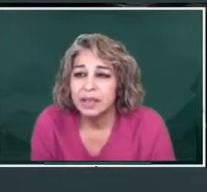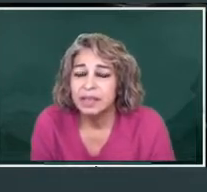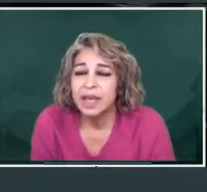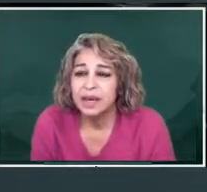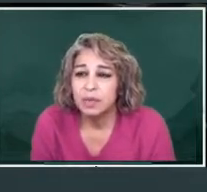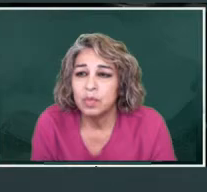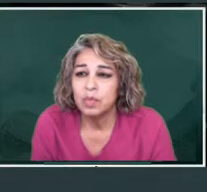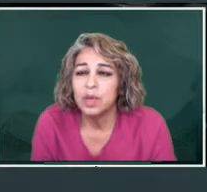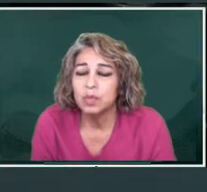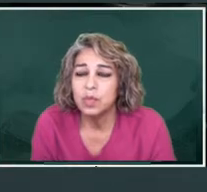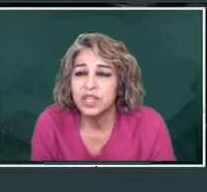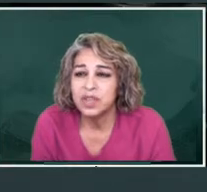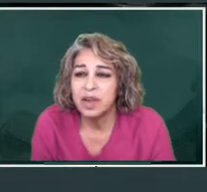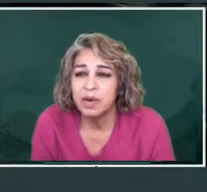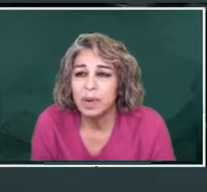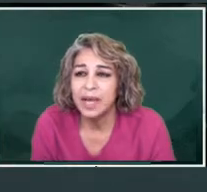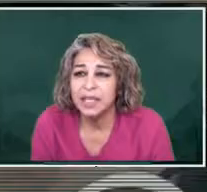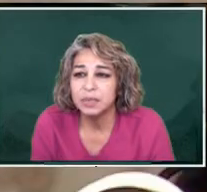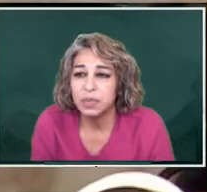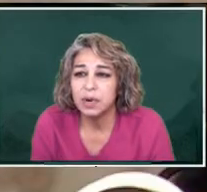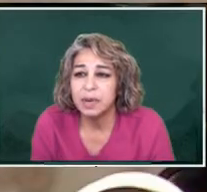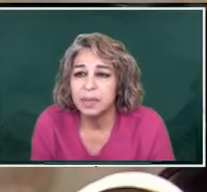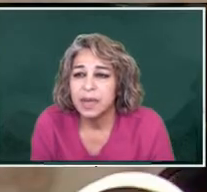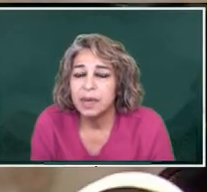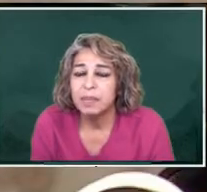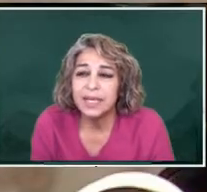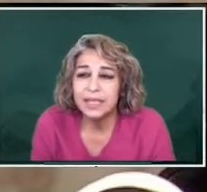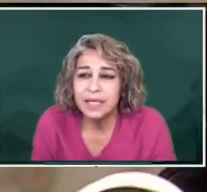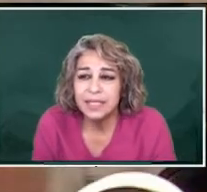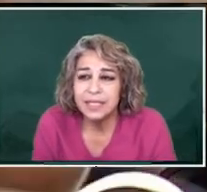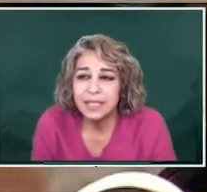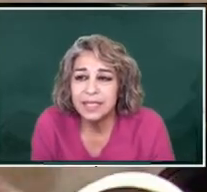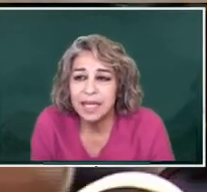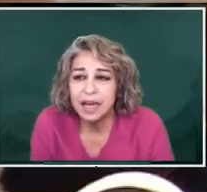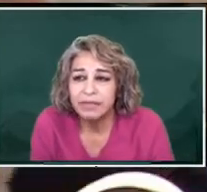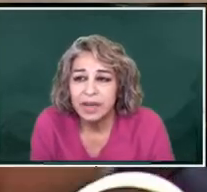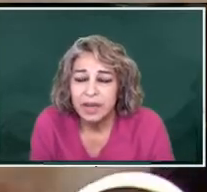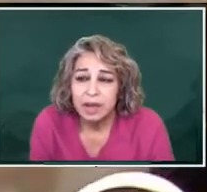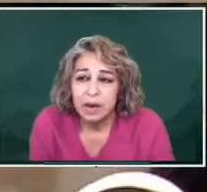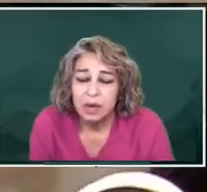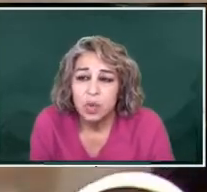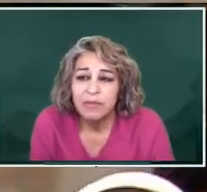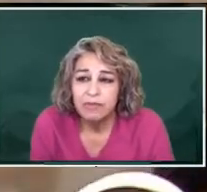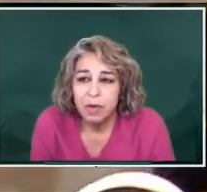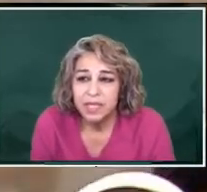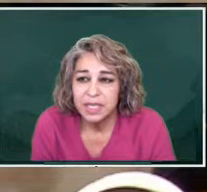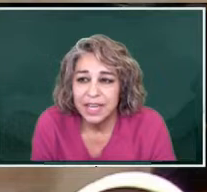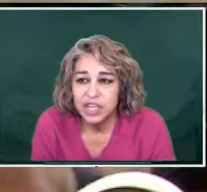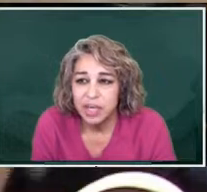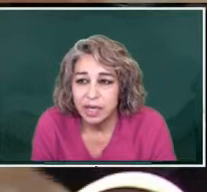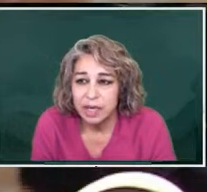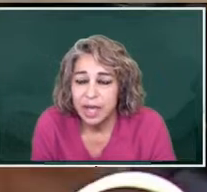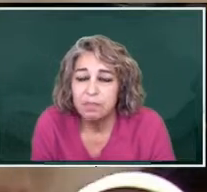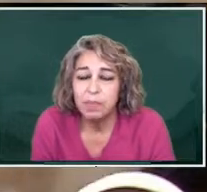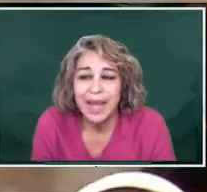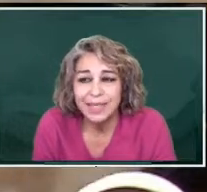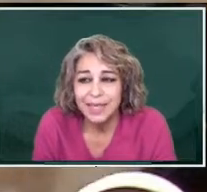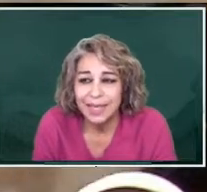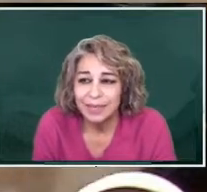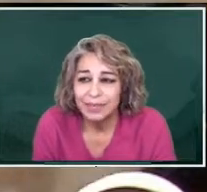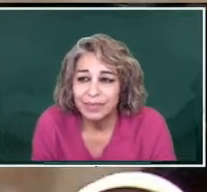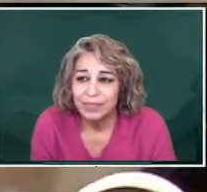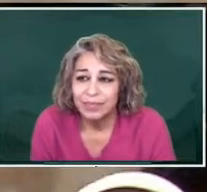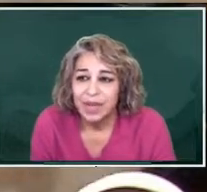that, with which they are applying this program. Because it consists of reforestation and